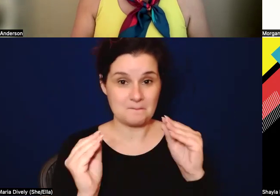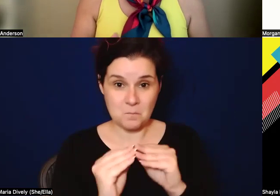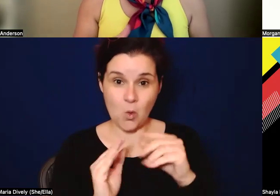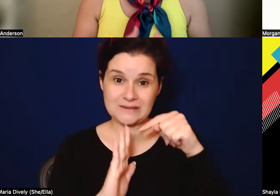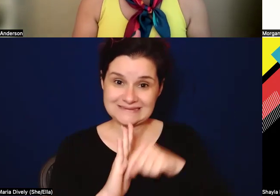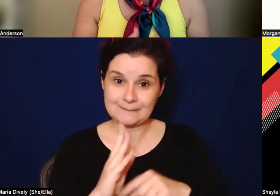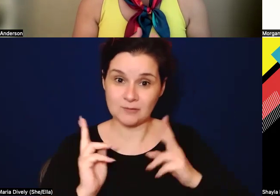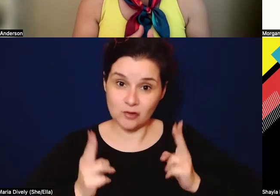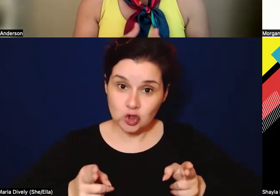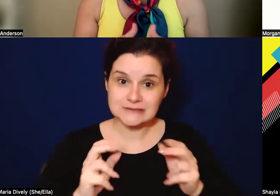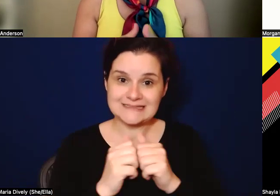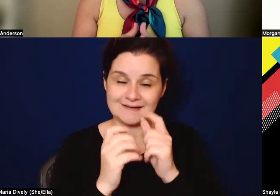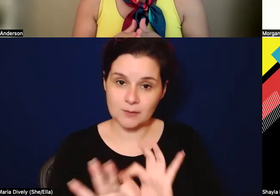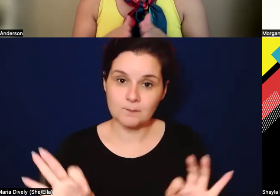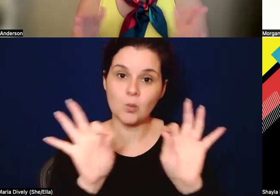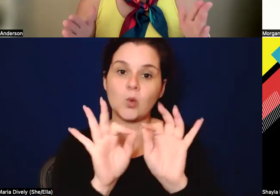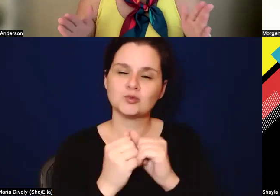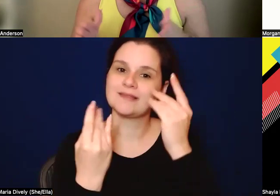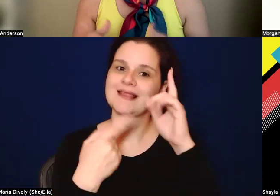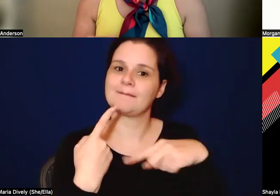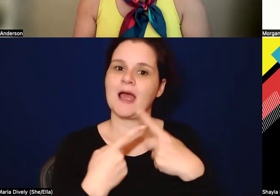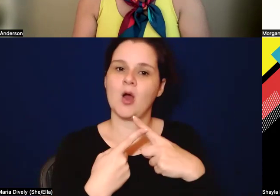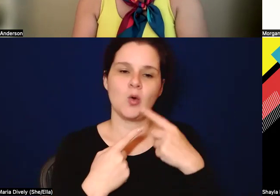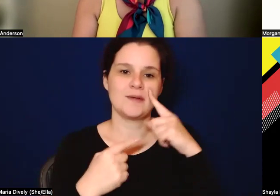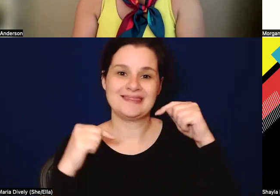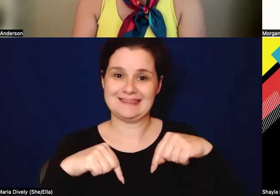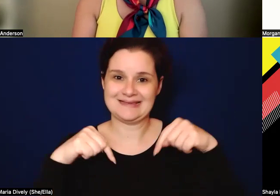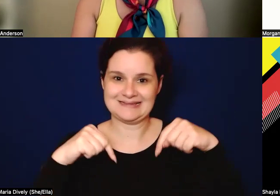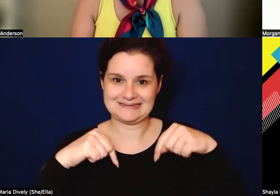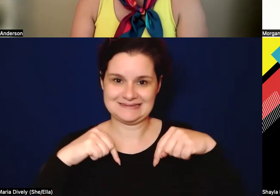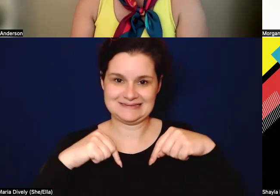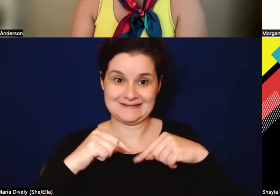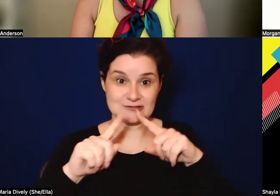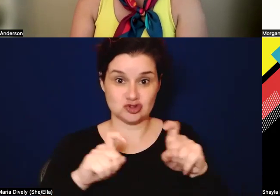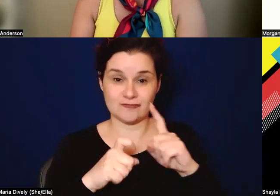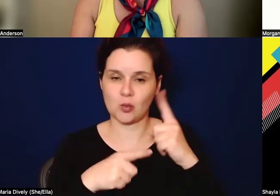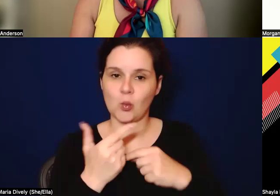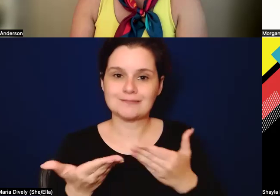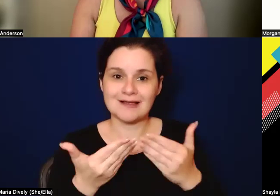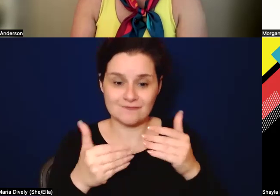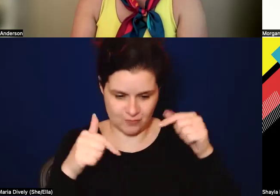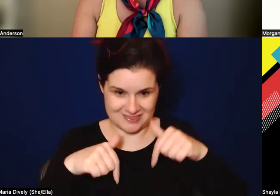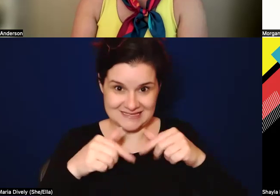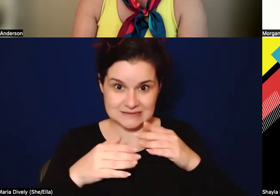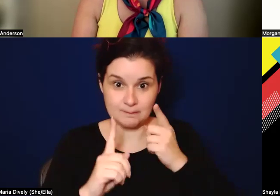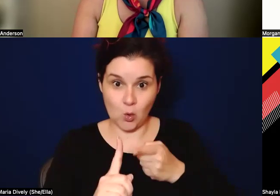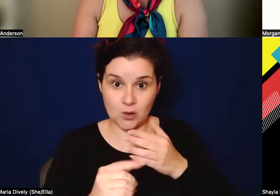of urgency and importance when we consider what is this, um, what is this serving and where do we hope to go from here?